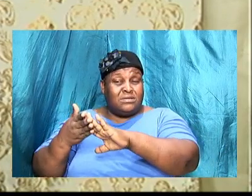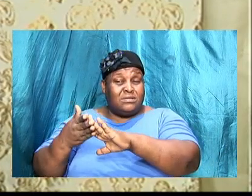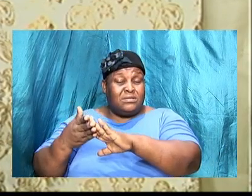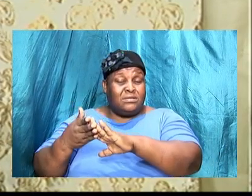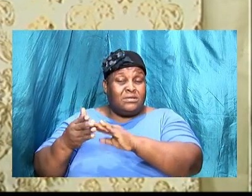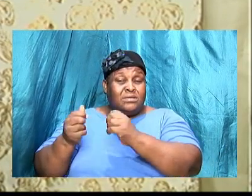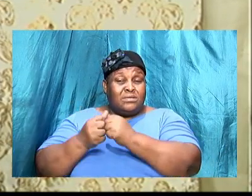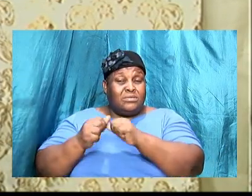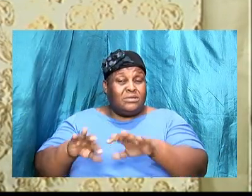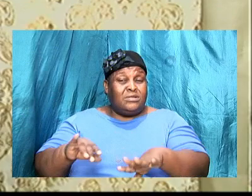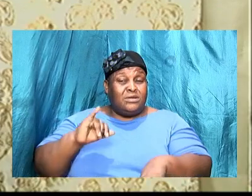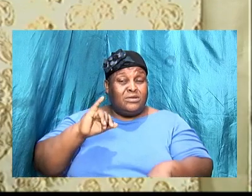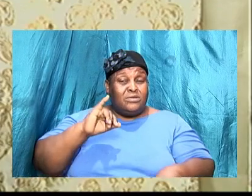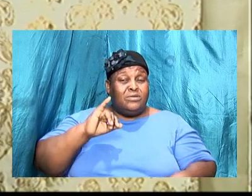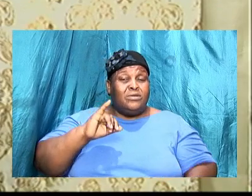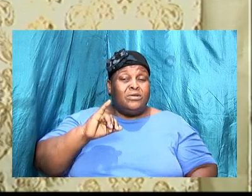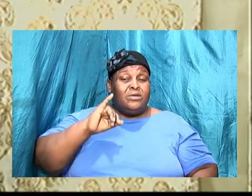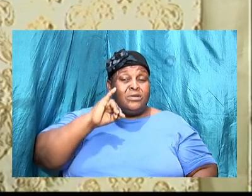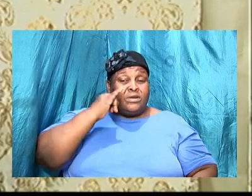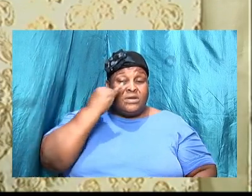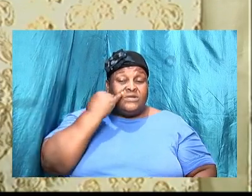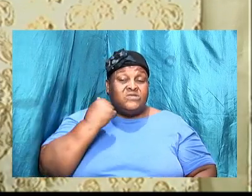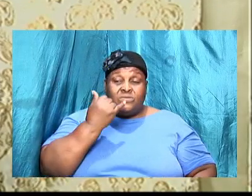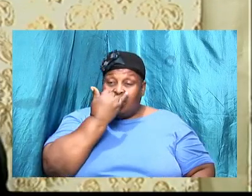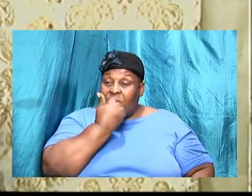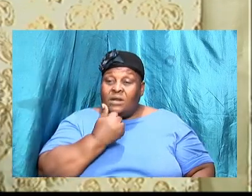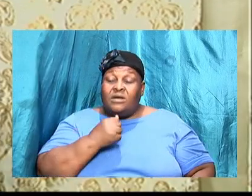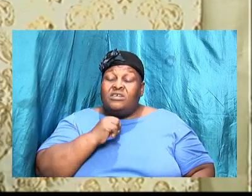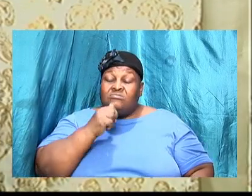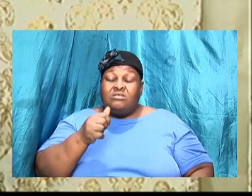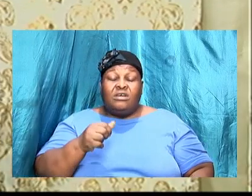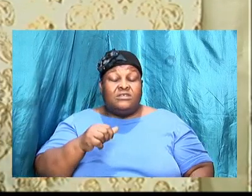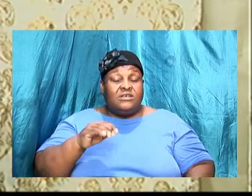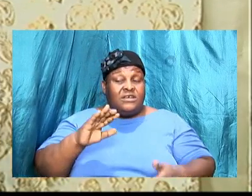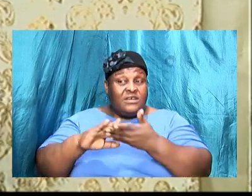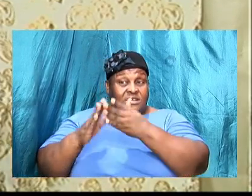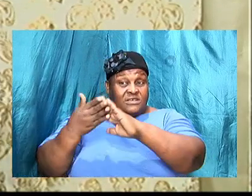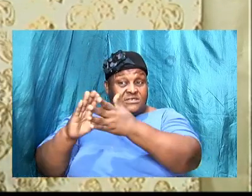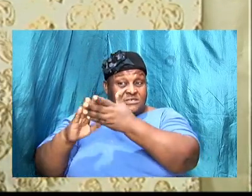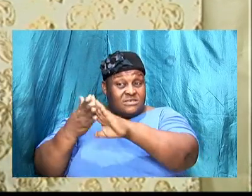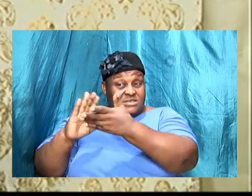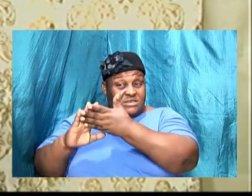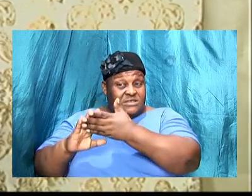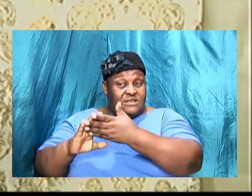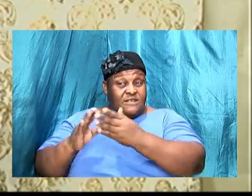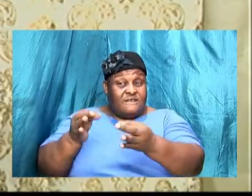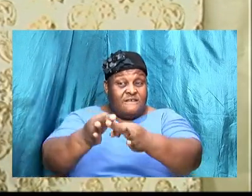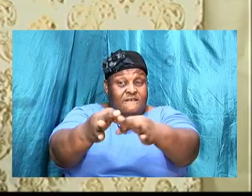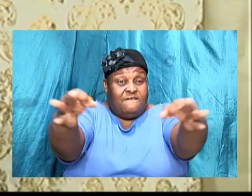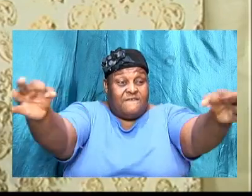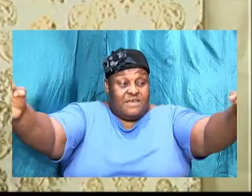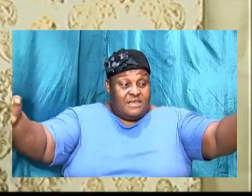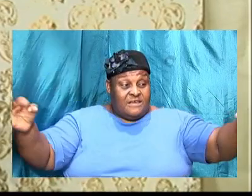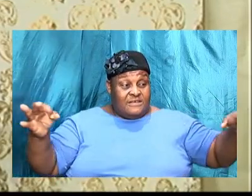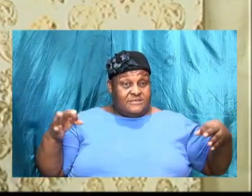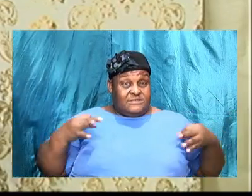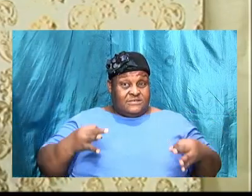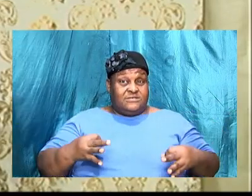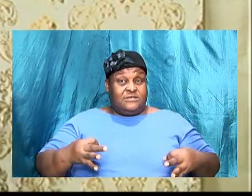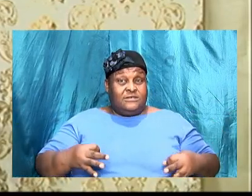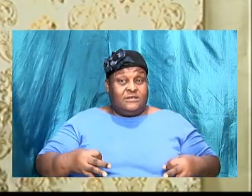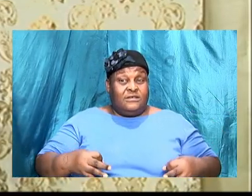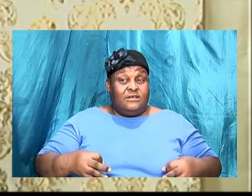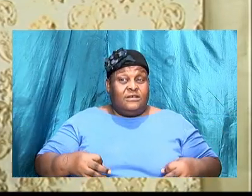fortified city it was not a city that you could just enter like that it had fence built around it and the Philistine